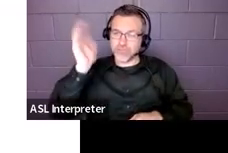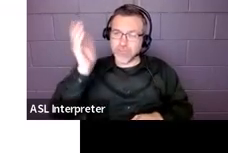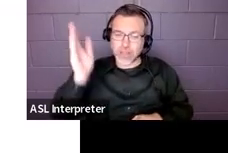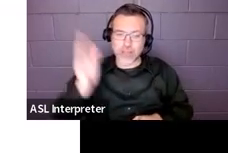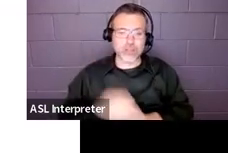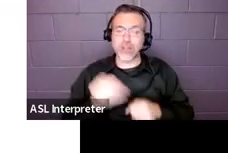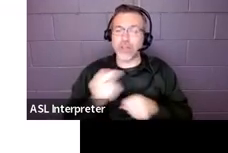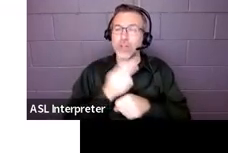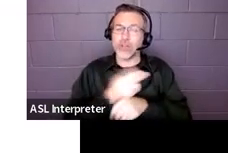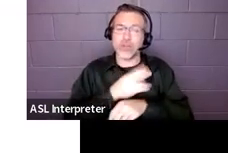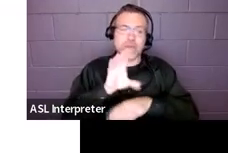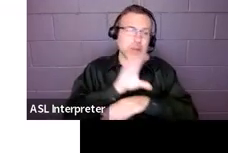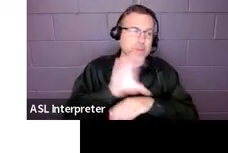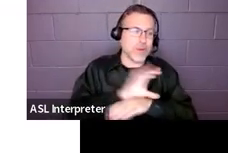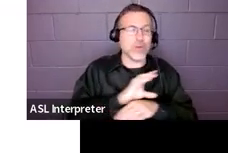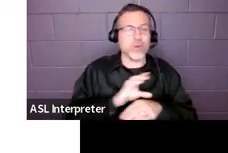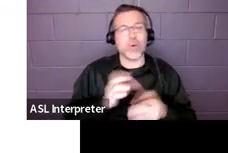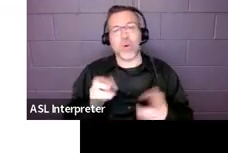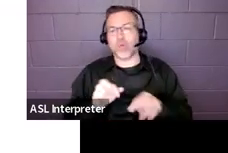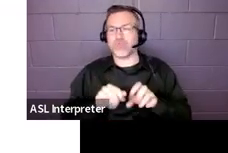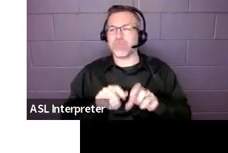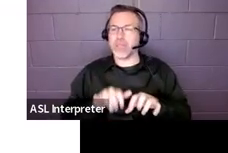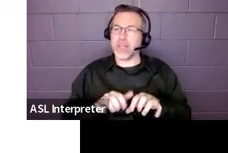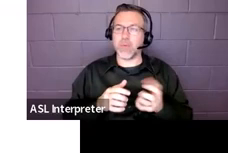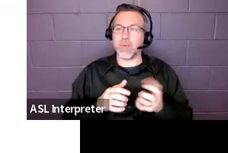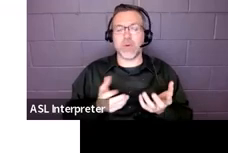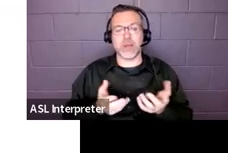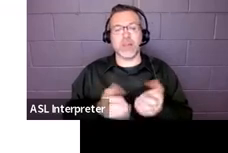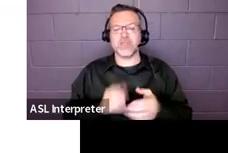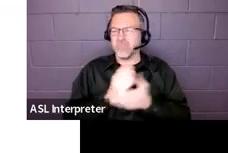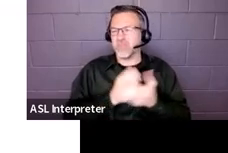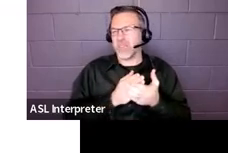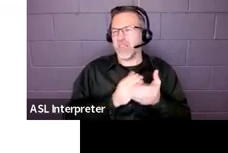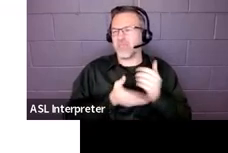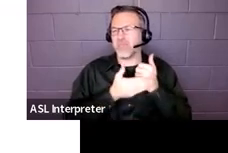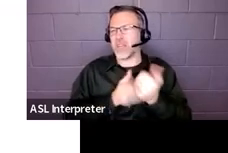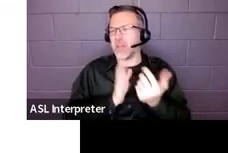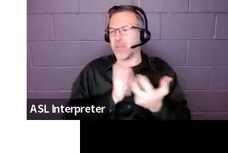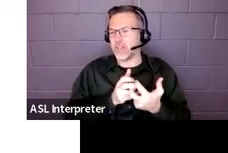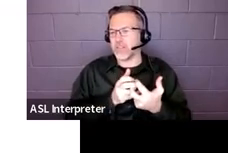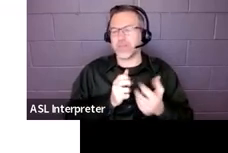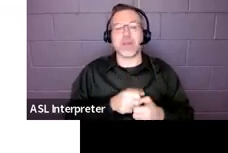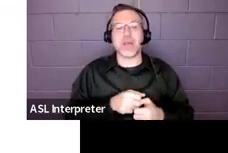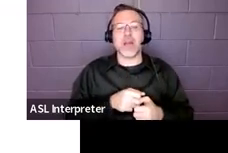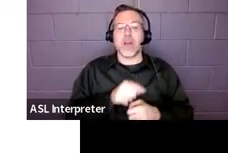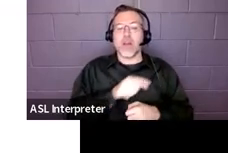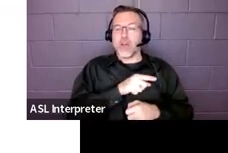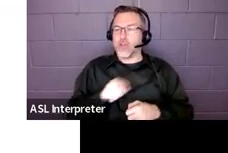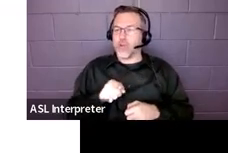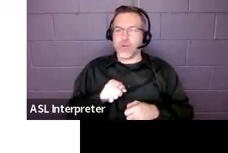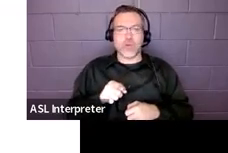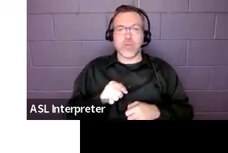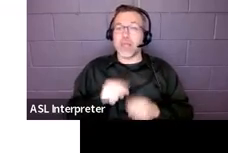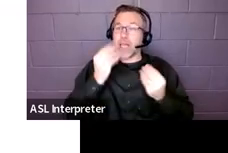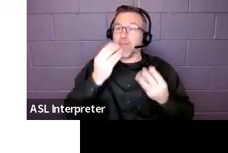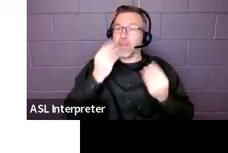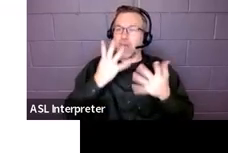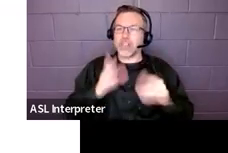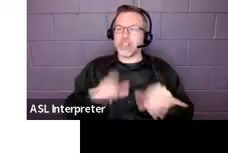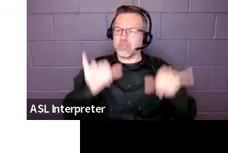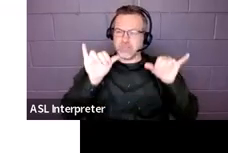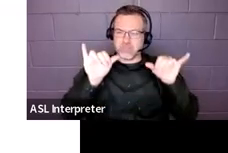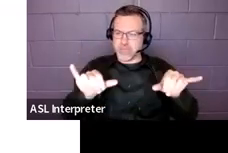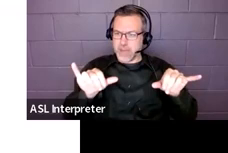for writing. Those are just some examples of accommodations. So, those would not change the material that the child